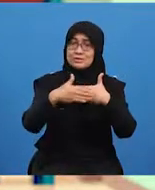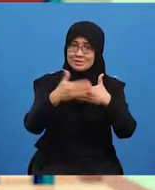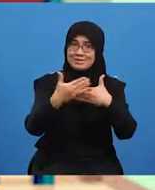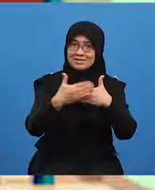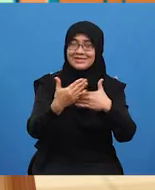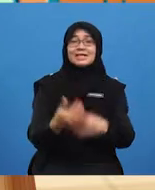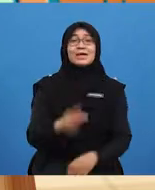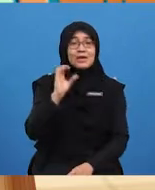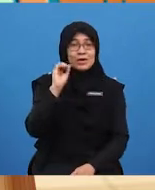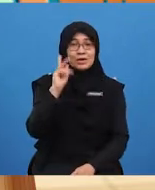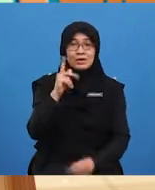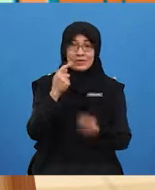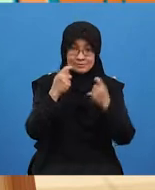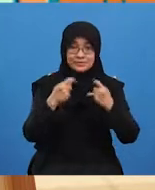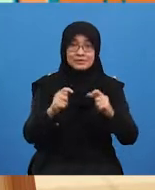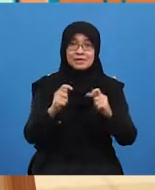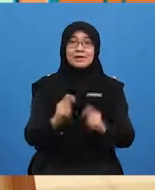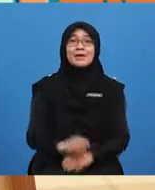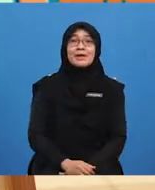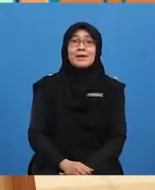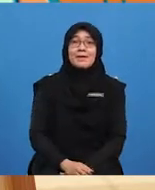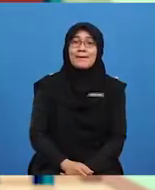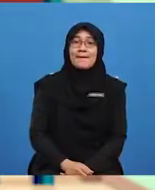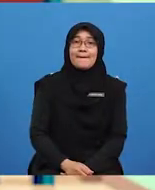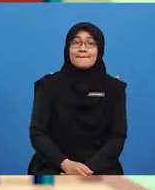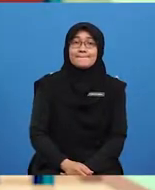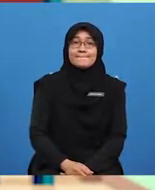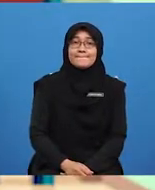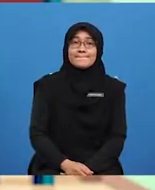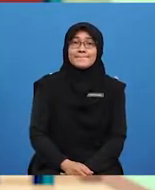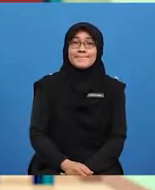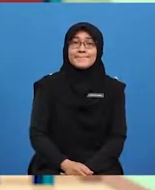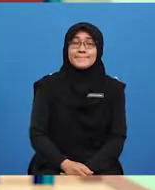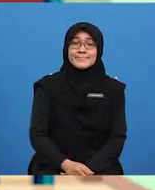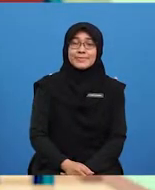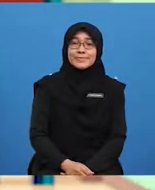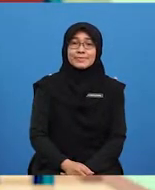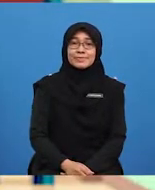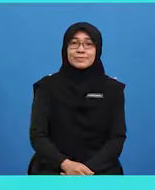next. Sure, use this. Here goes nothing.